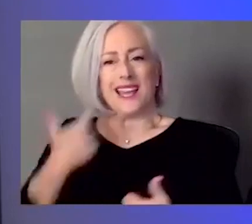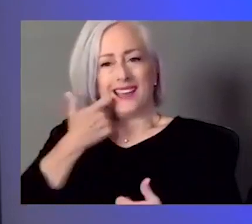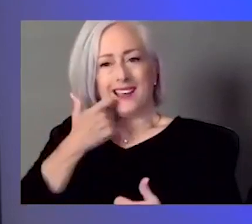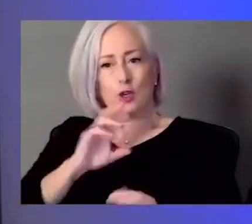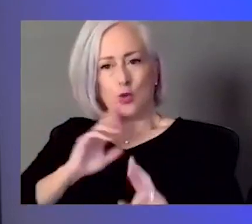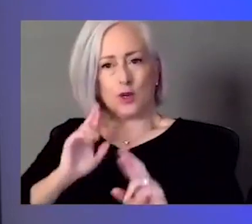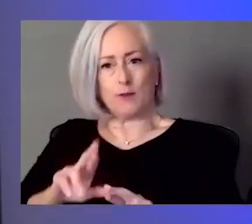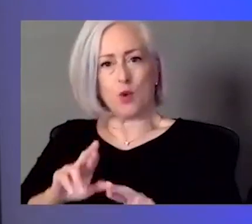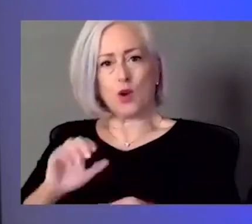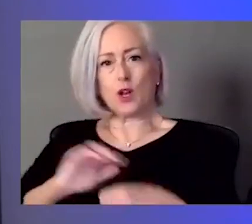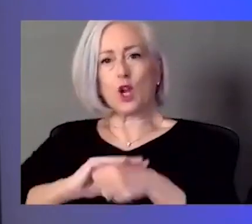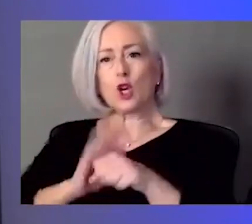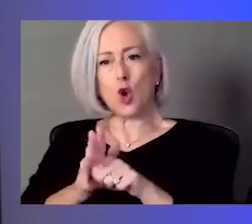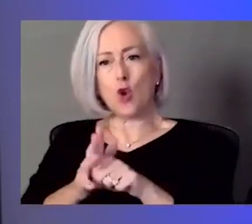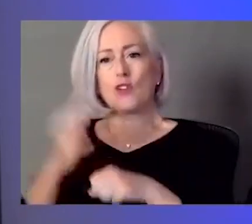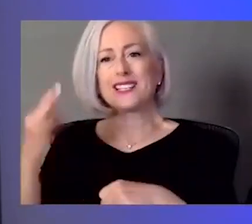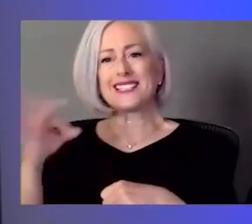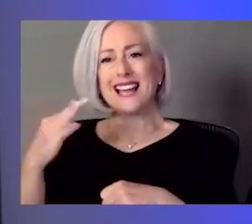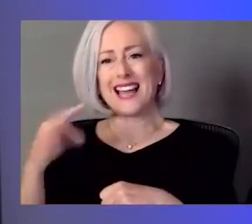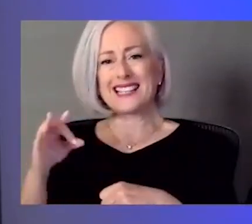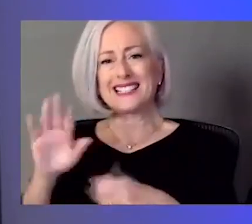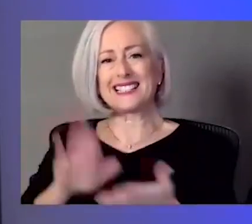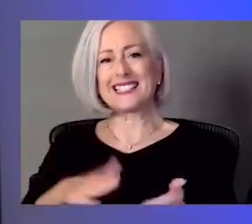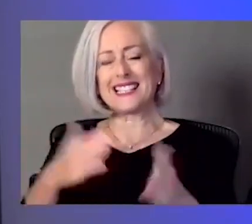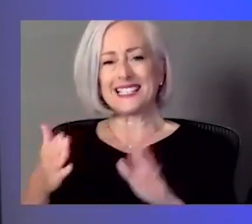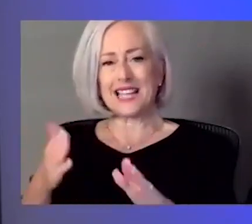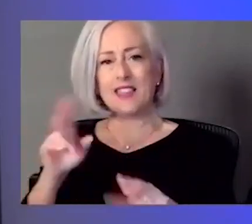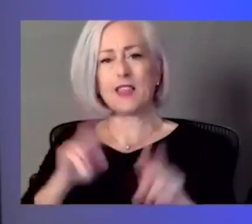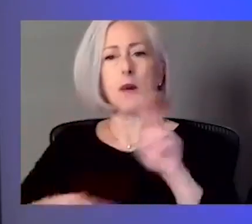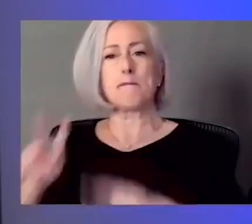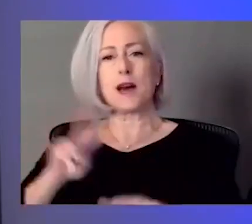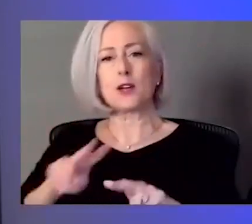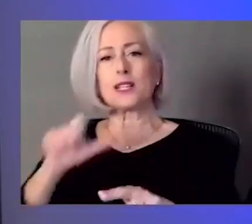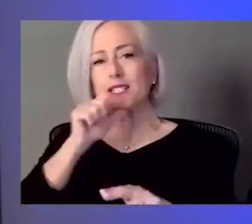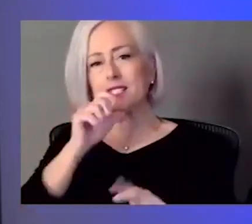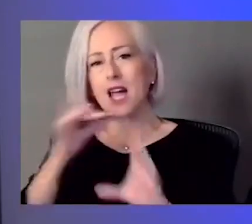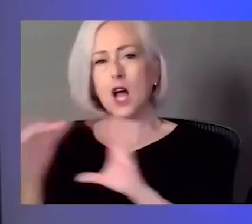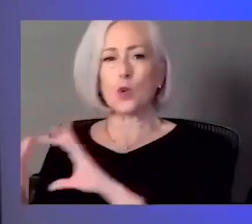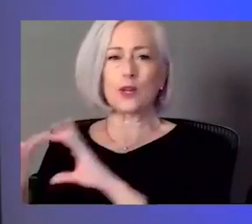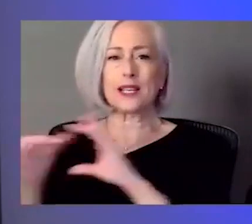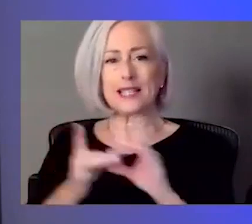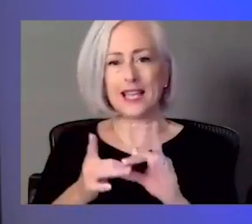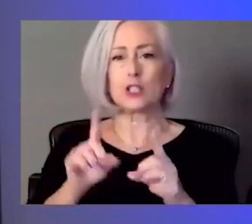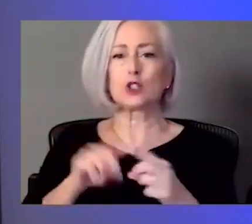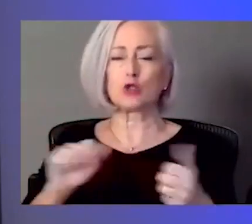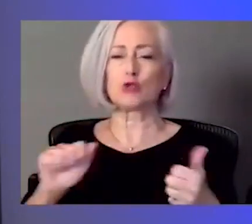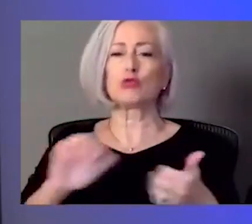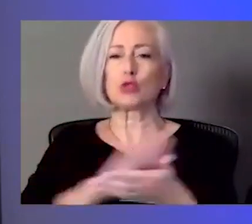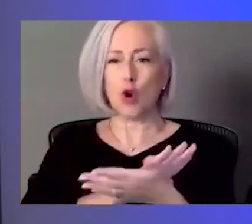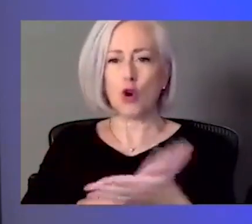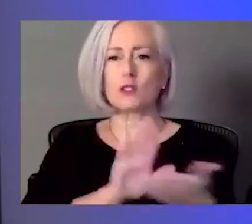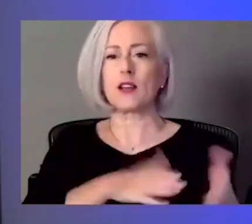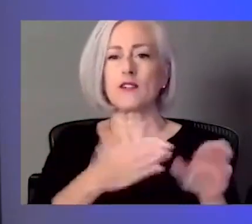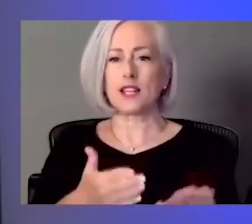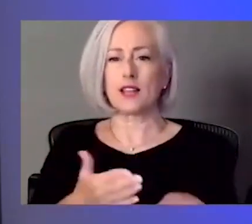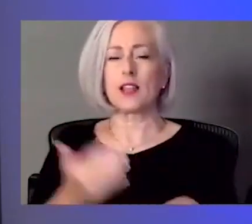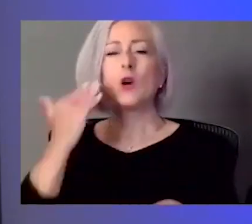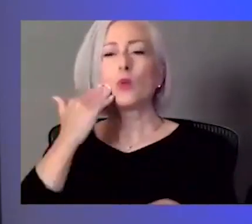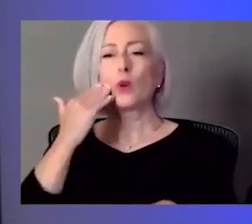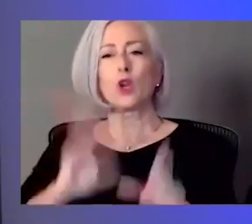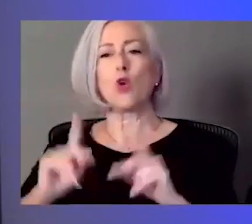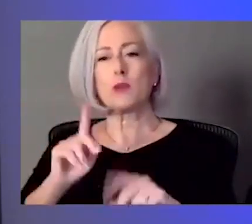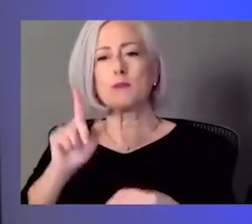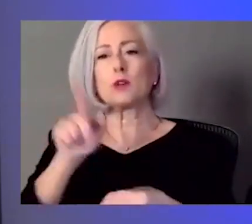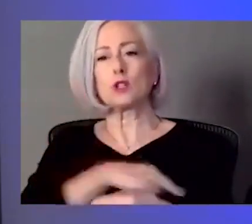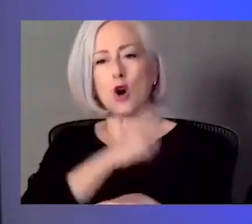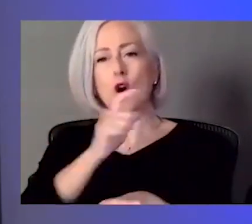death monitoring isn't necessarily related to the cause of death. Um, we know the long haul syndrome. We know, um, that there are other conditions